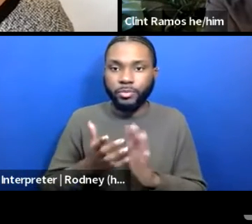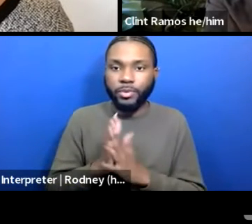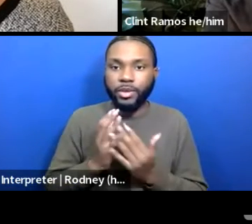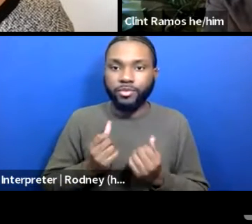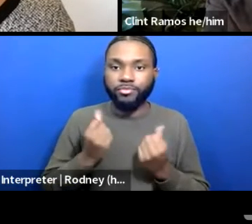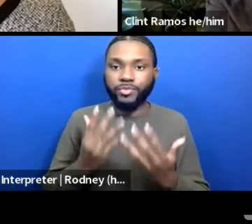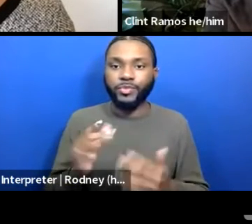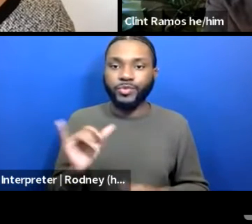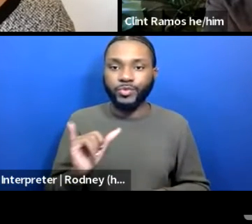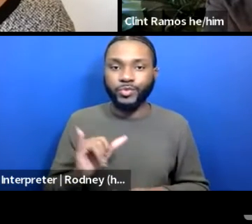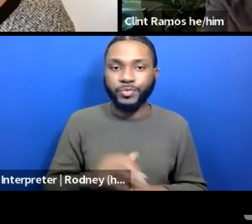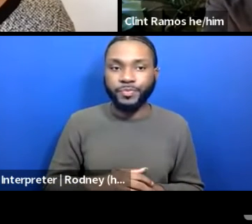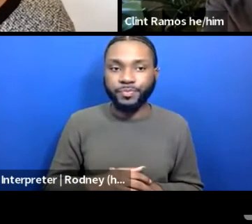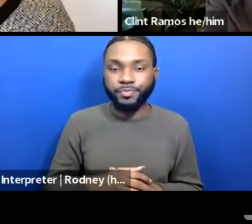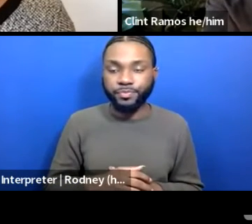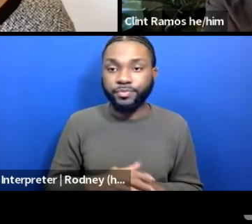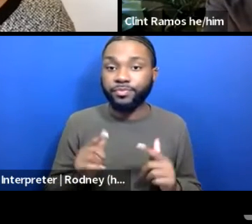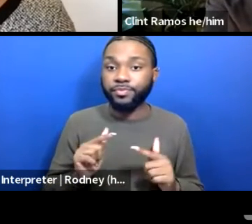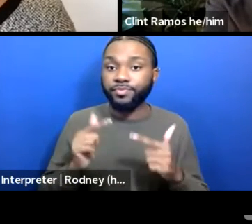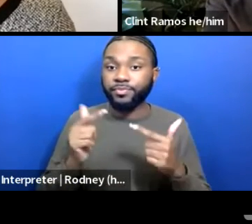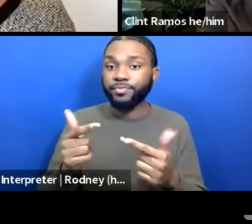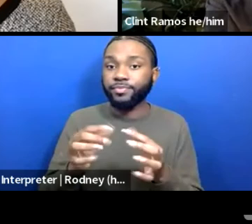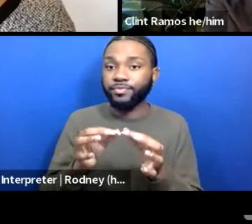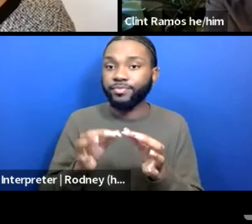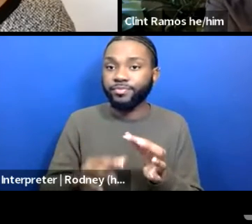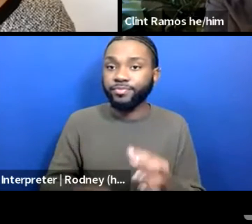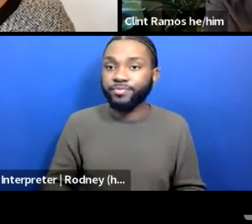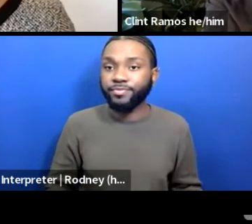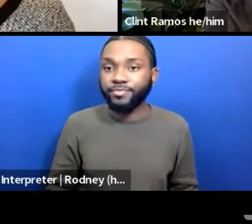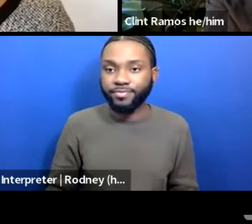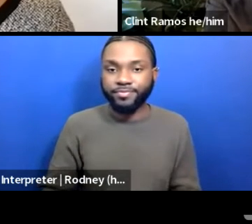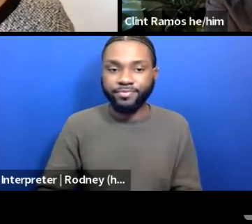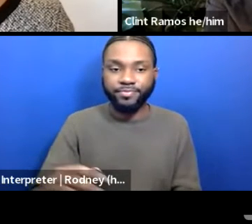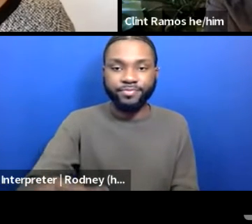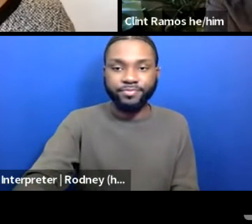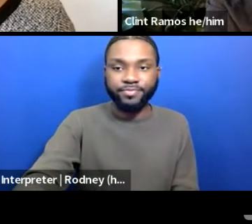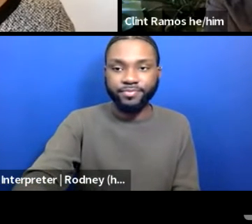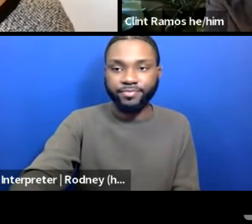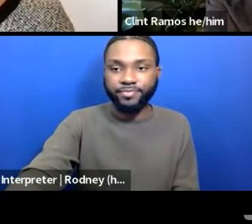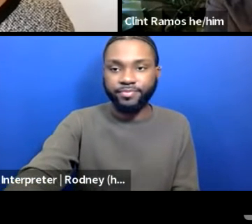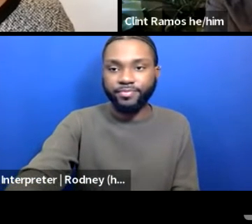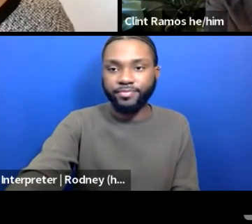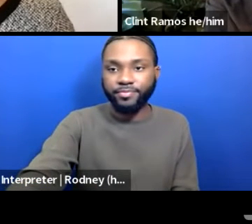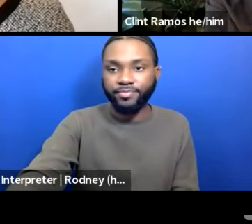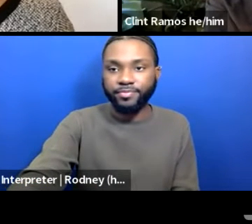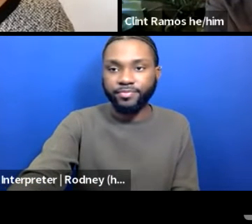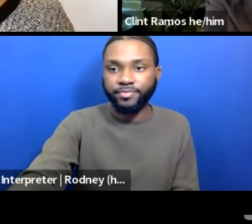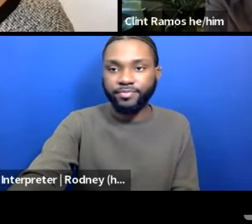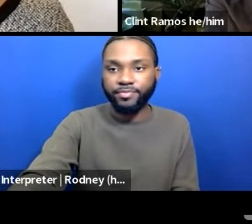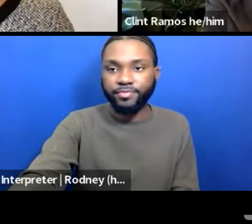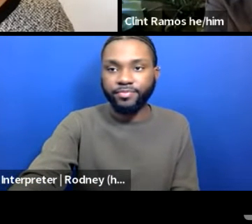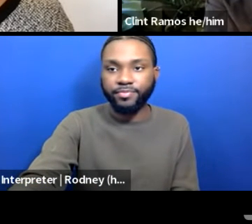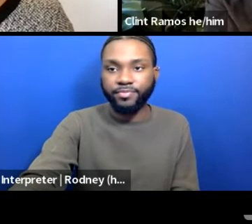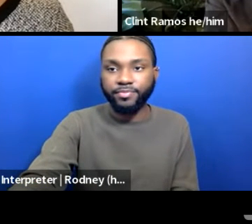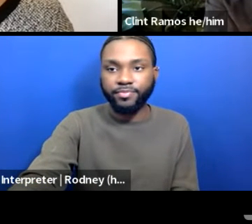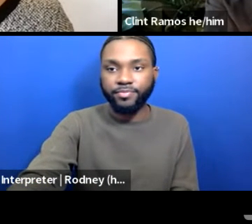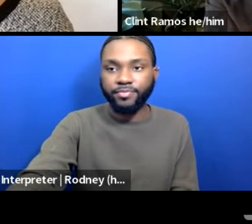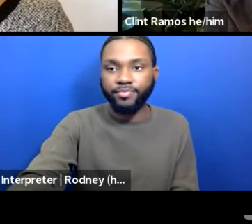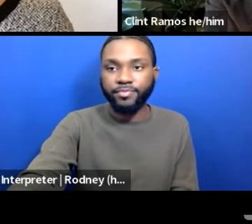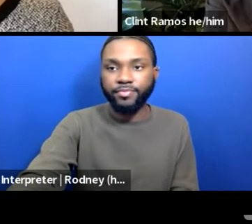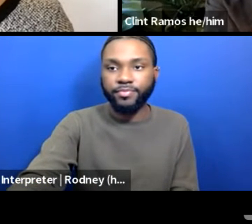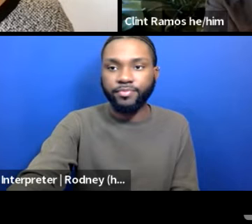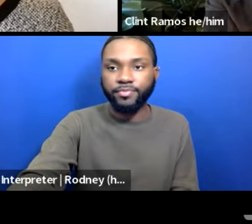So, by reducing 10 out of 12s to a lower number, what we're basically doing is taking